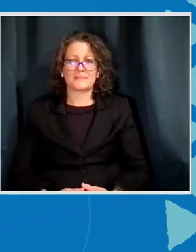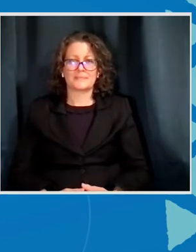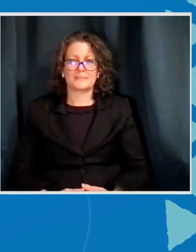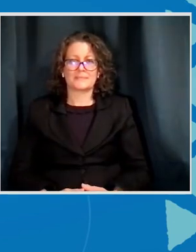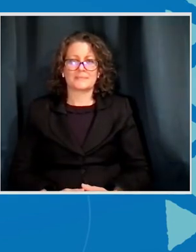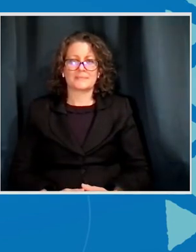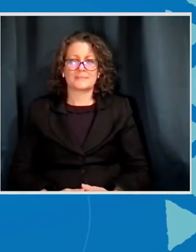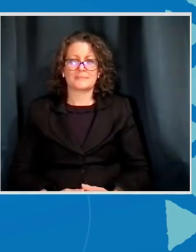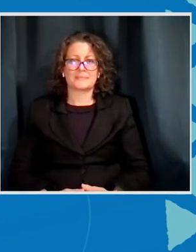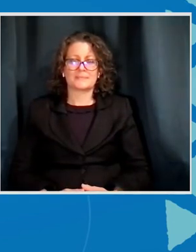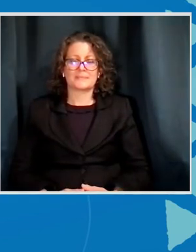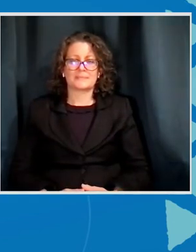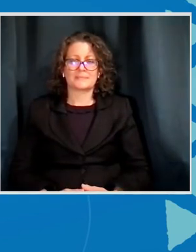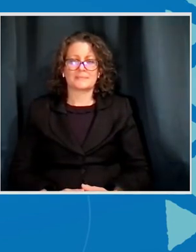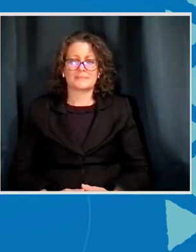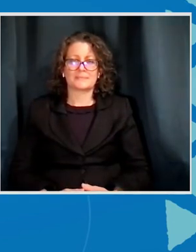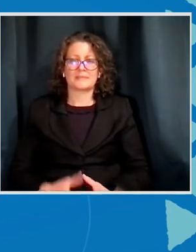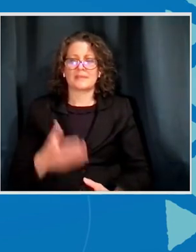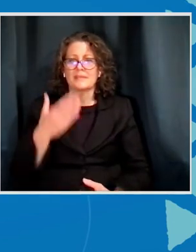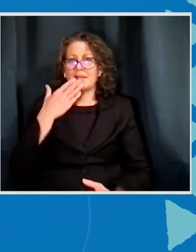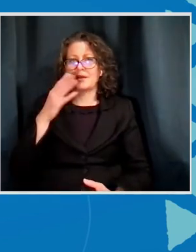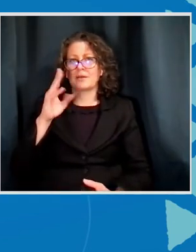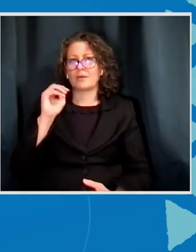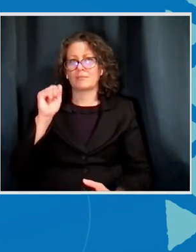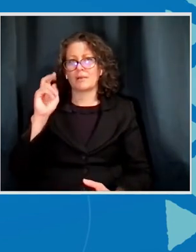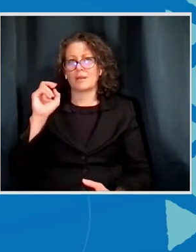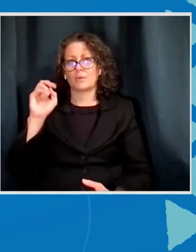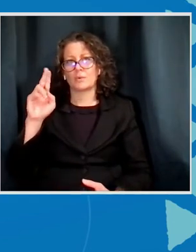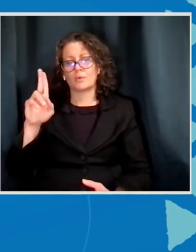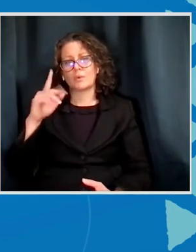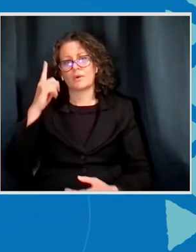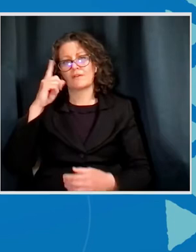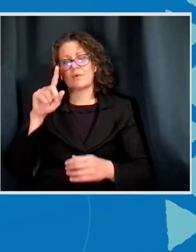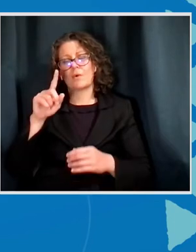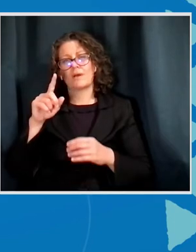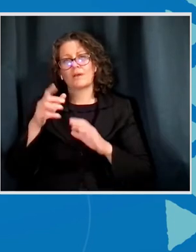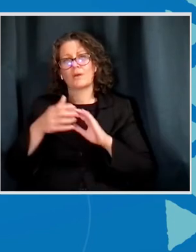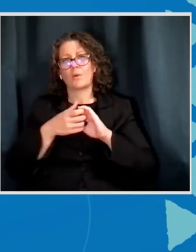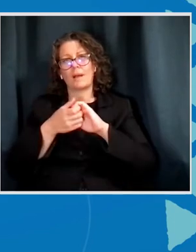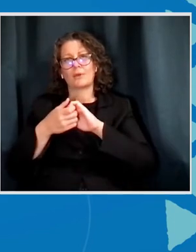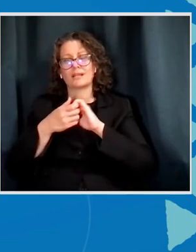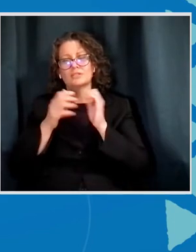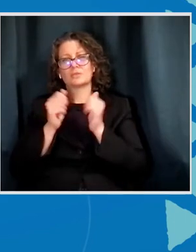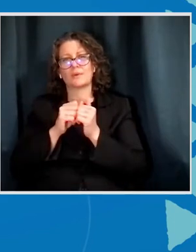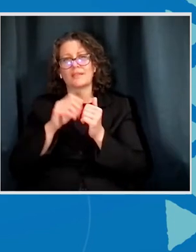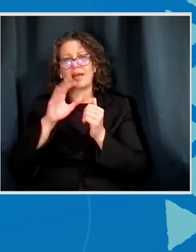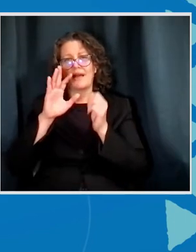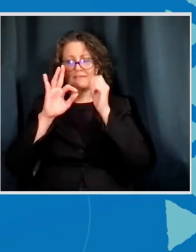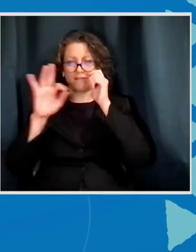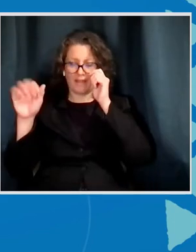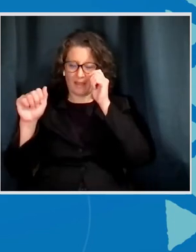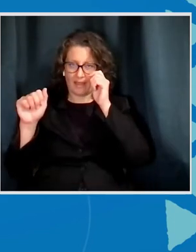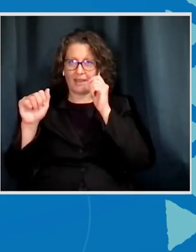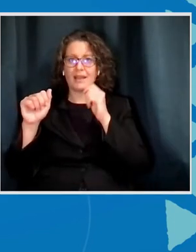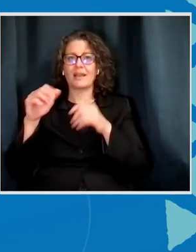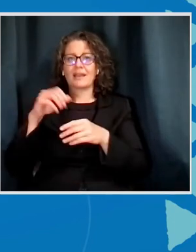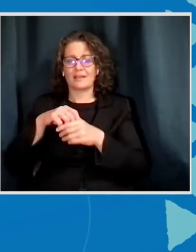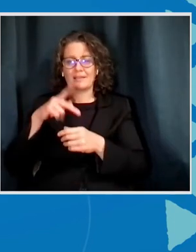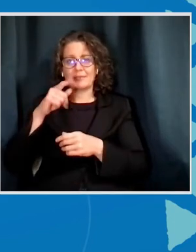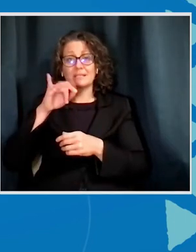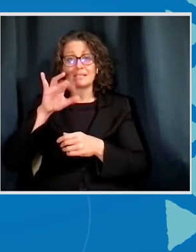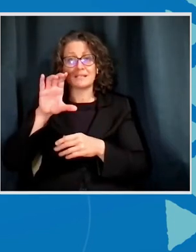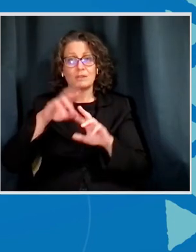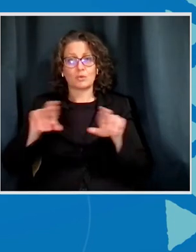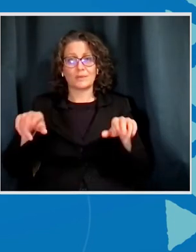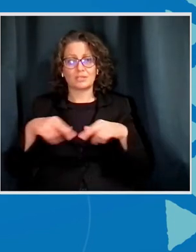Thank you, Manu, for highlighting the regional corporations that FFA has spearhead in the Pacific regions. May